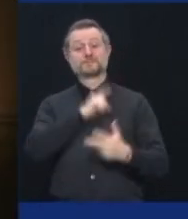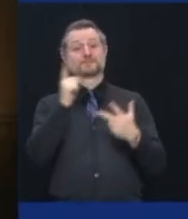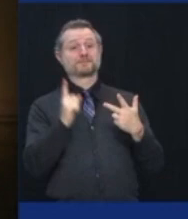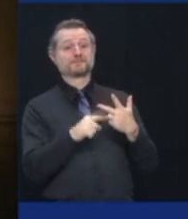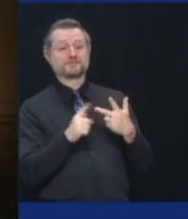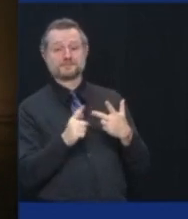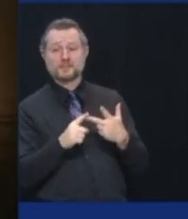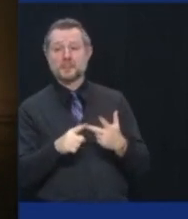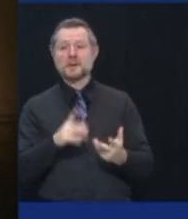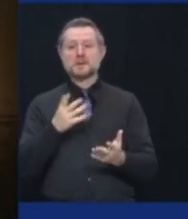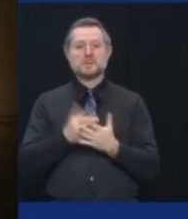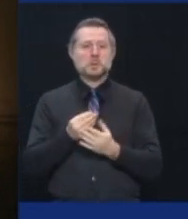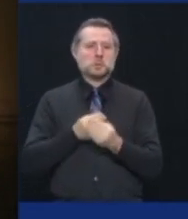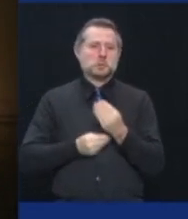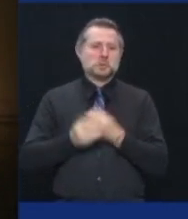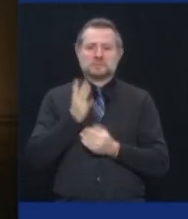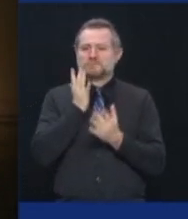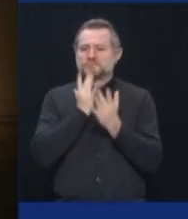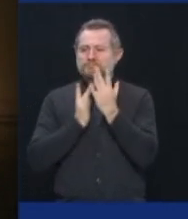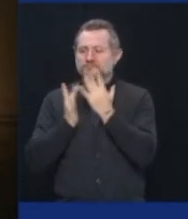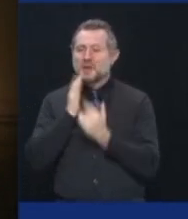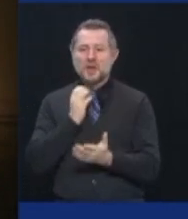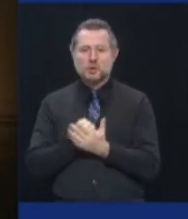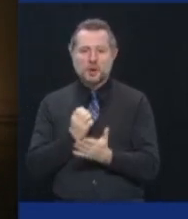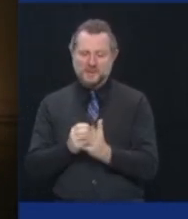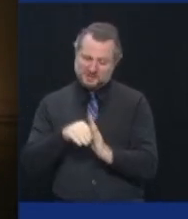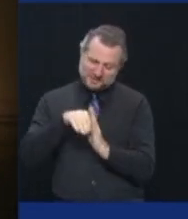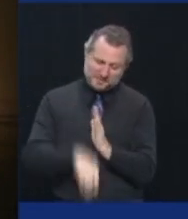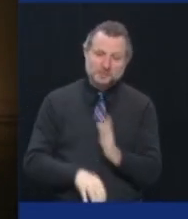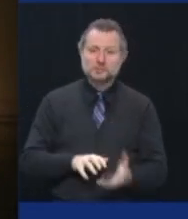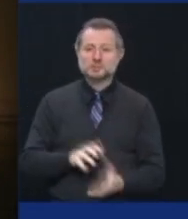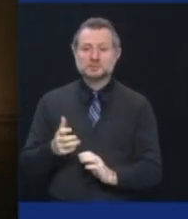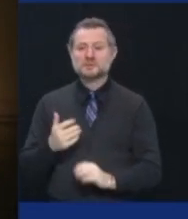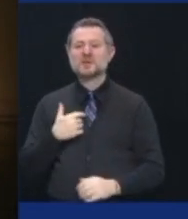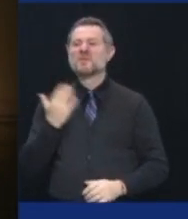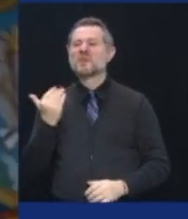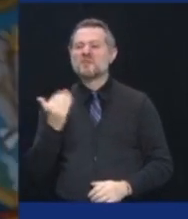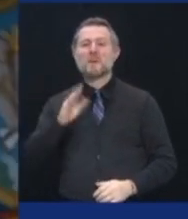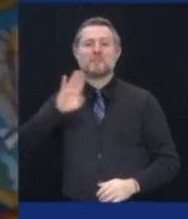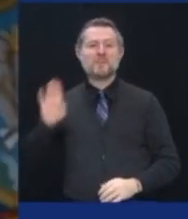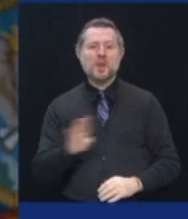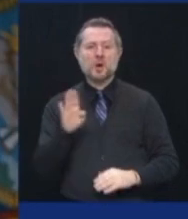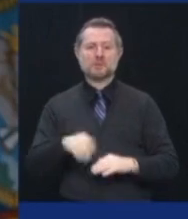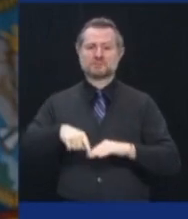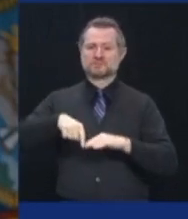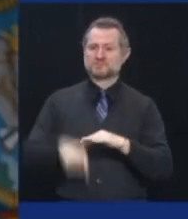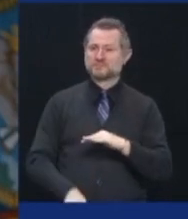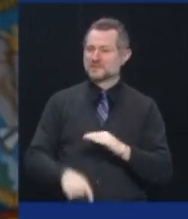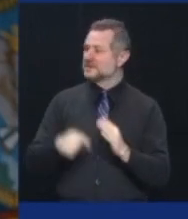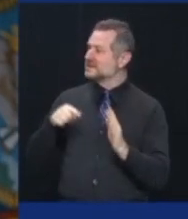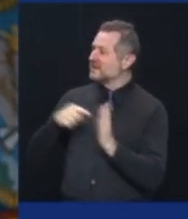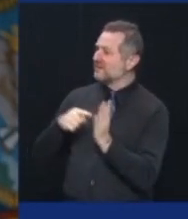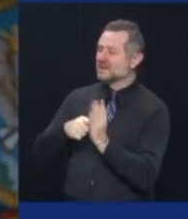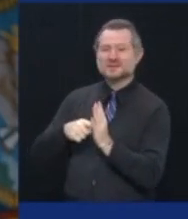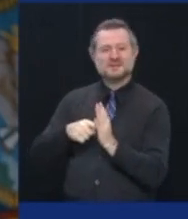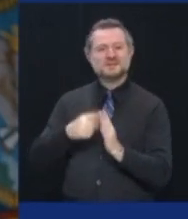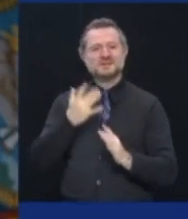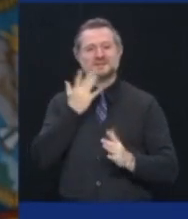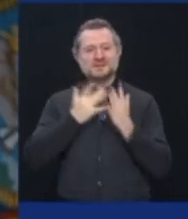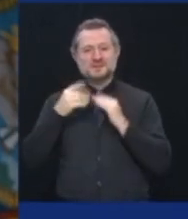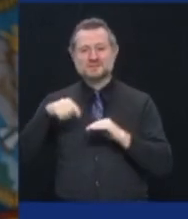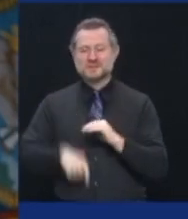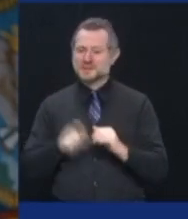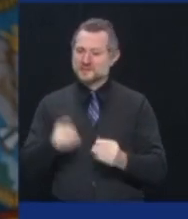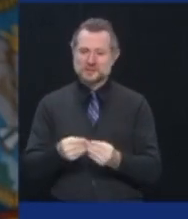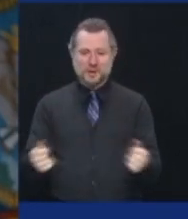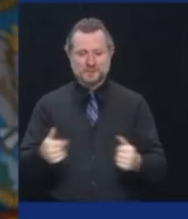economic crisis, a record $15 billion state deficit that must be addressed in the next several weeks.